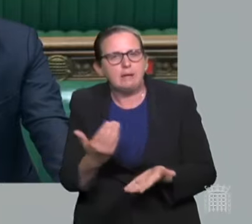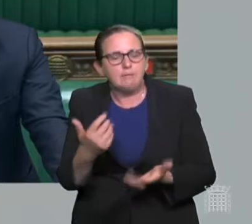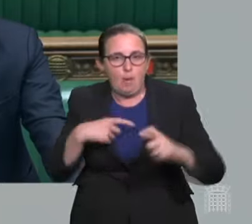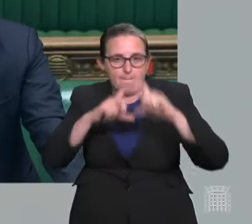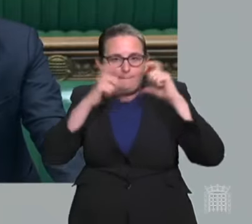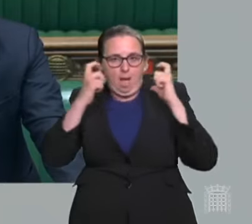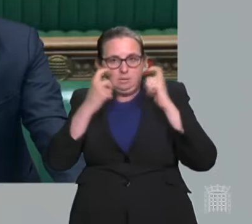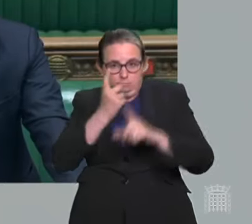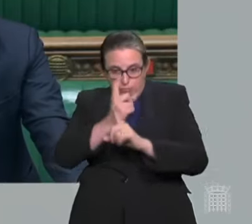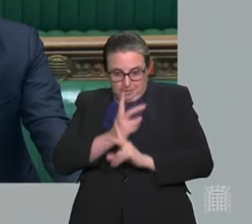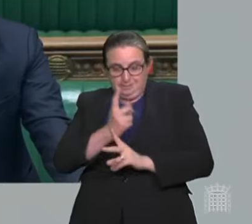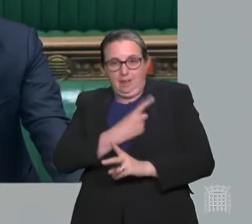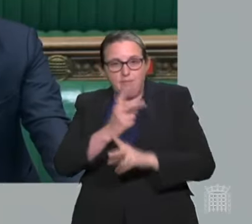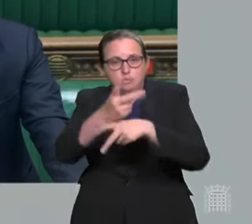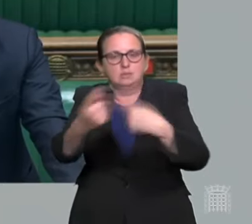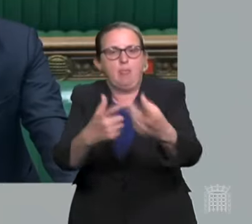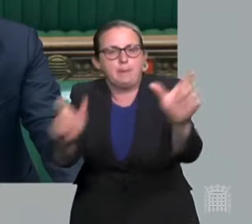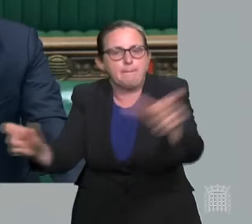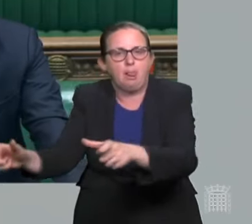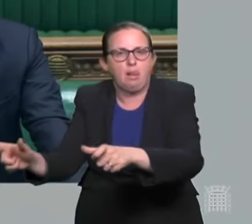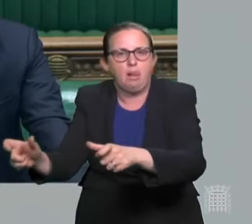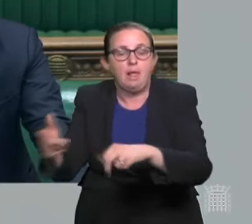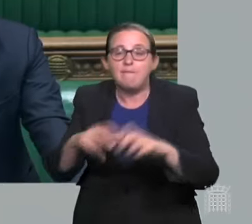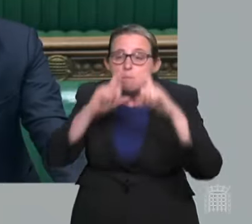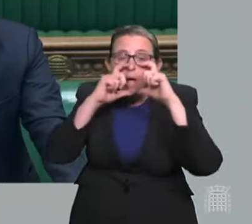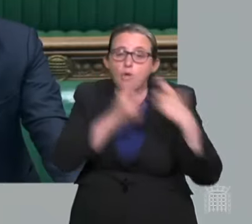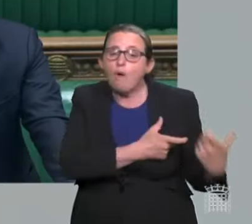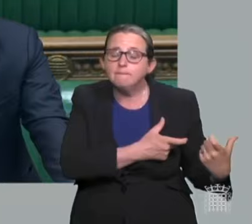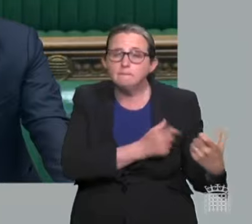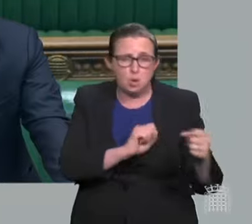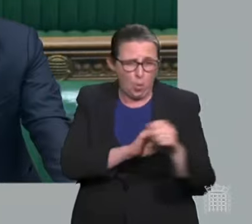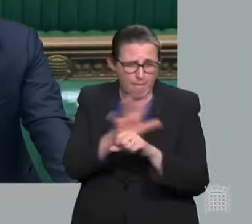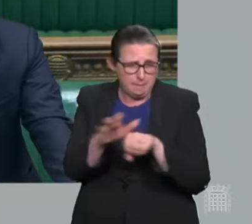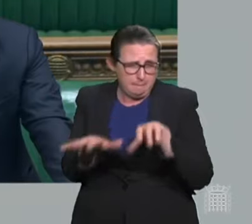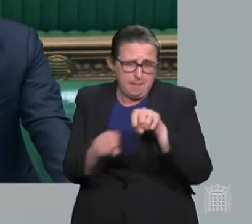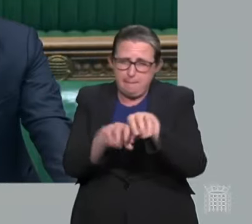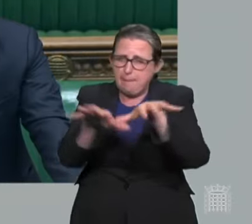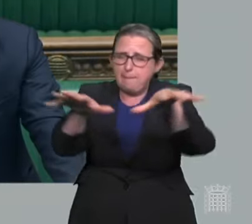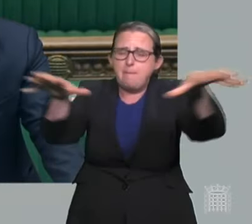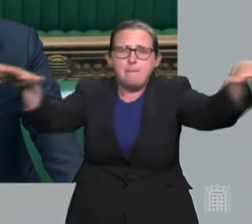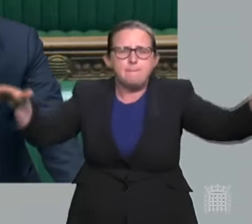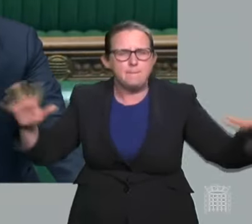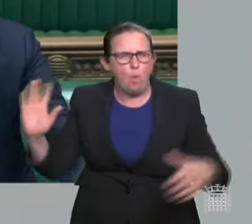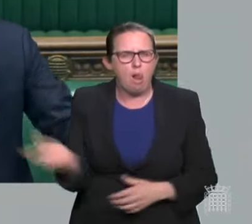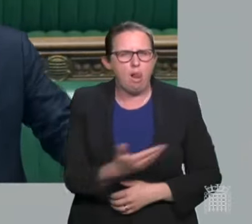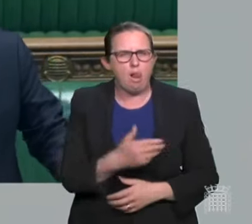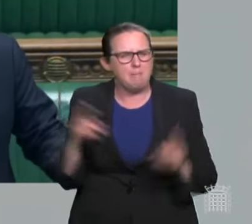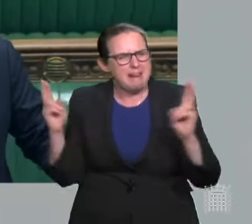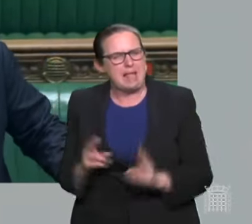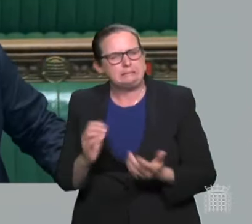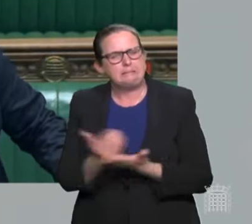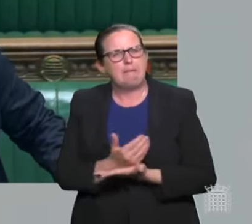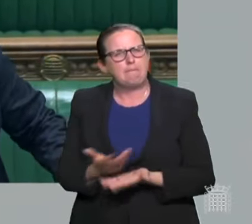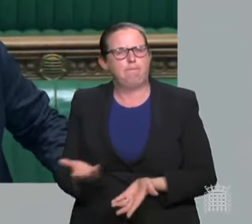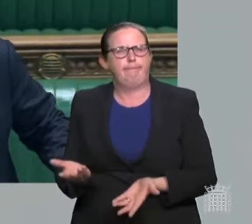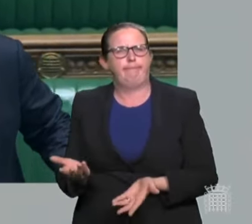others. If nobody is masked, COVID risk increases and we're all less safe. He must understand that